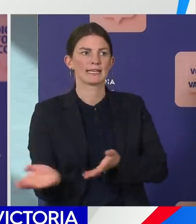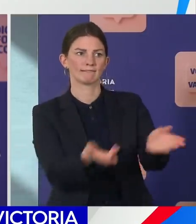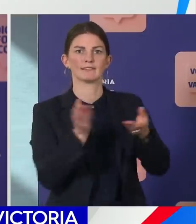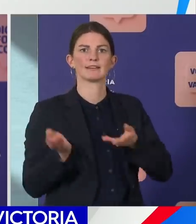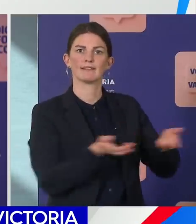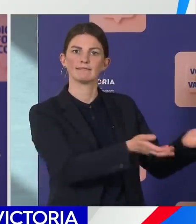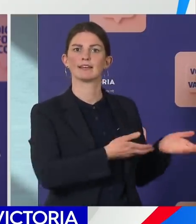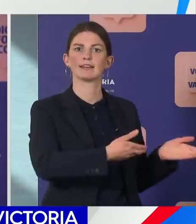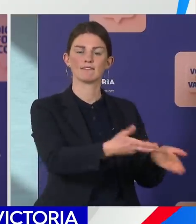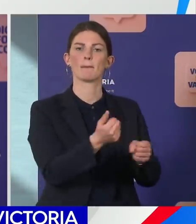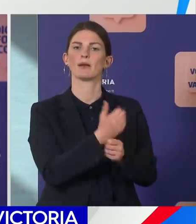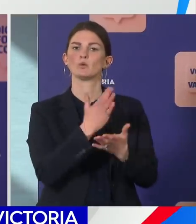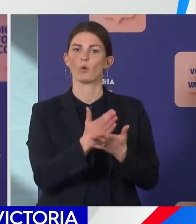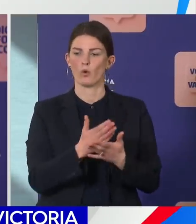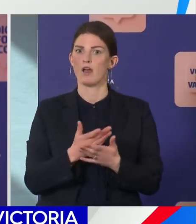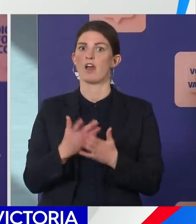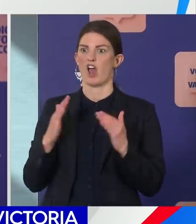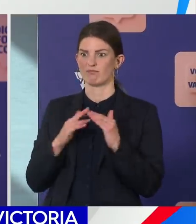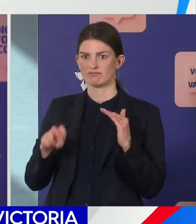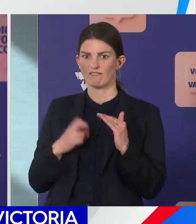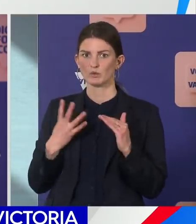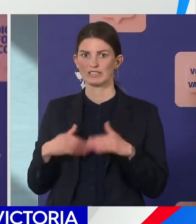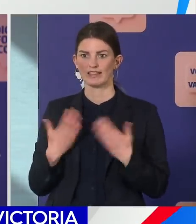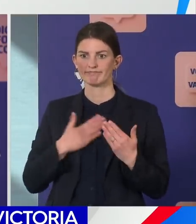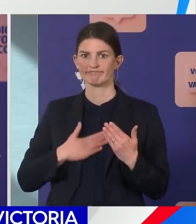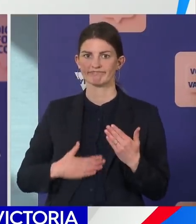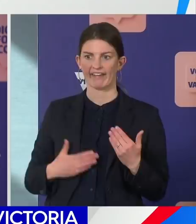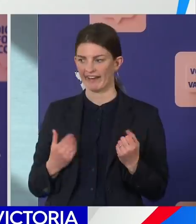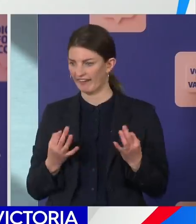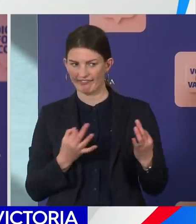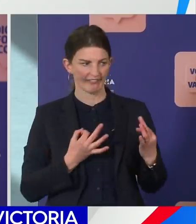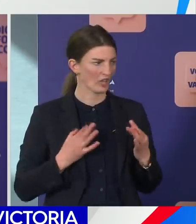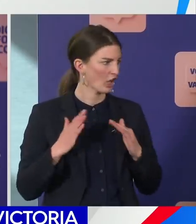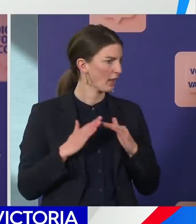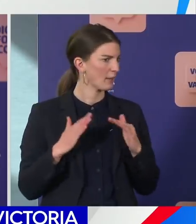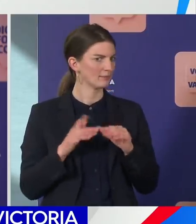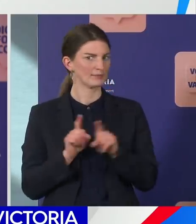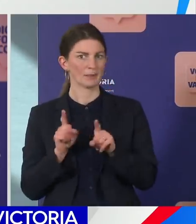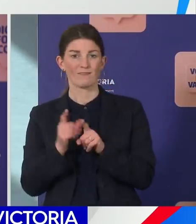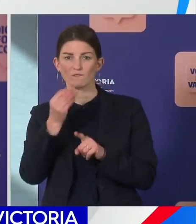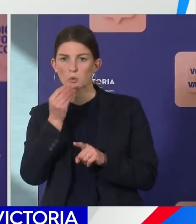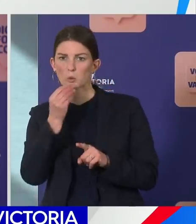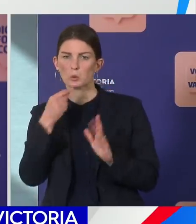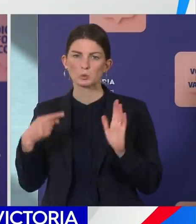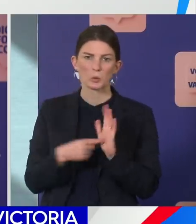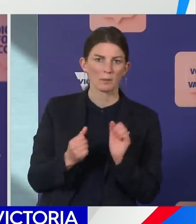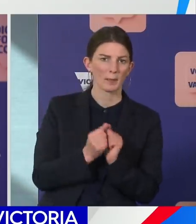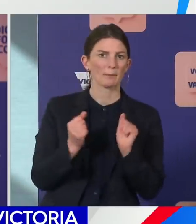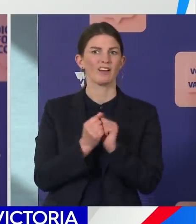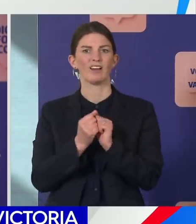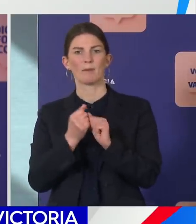their self-isolation. Food, essential support, medicines, all the kind of things that people need